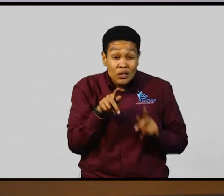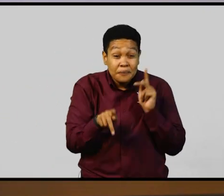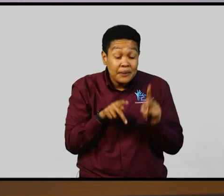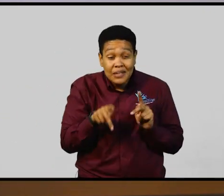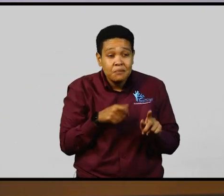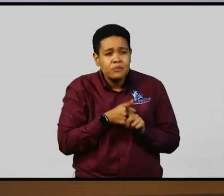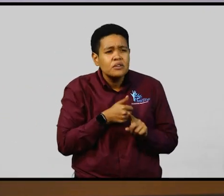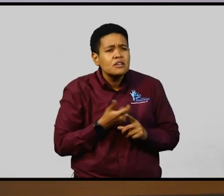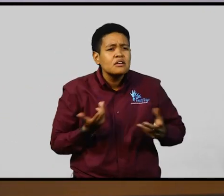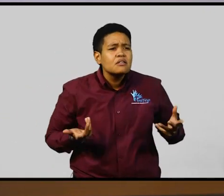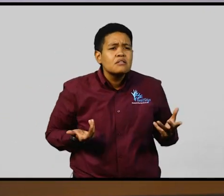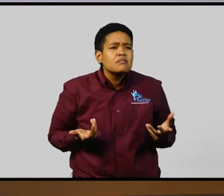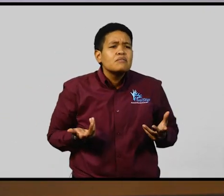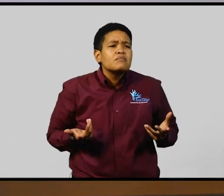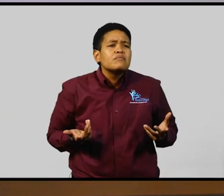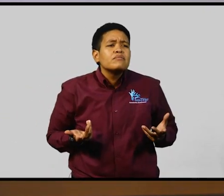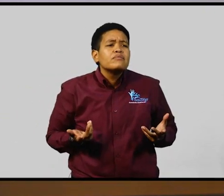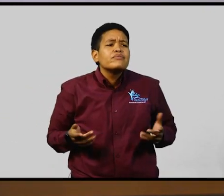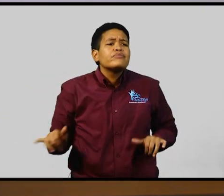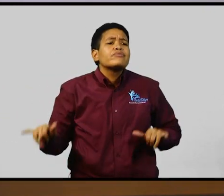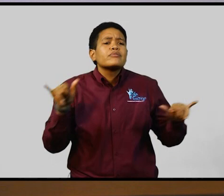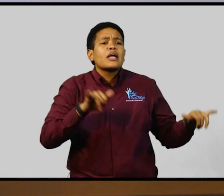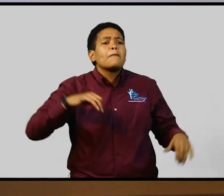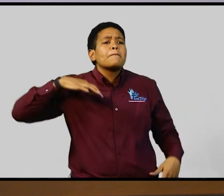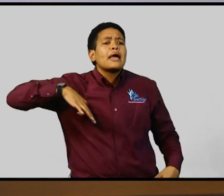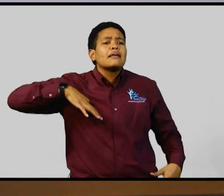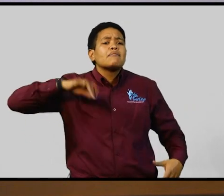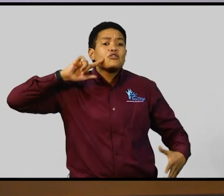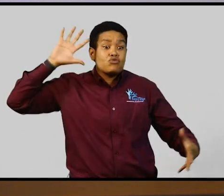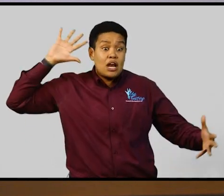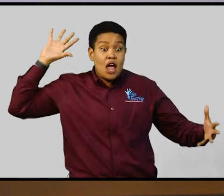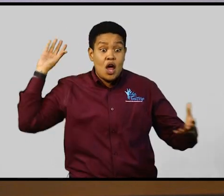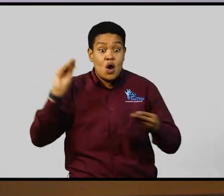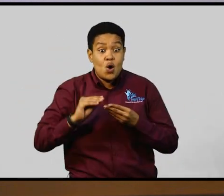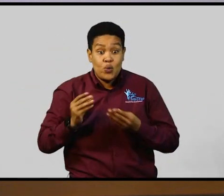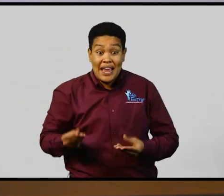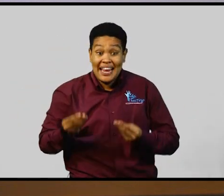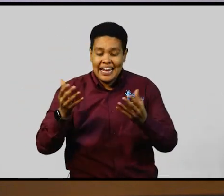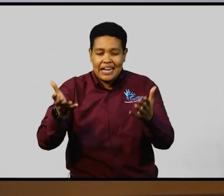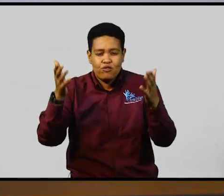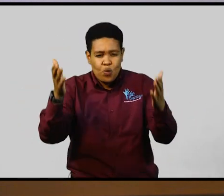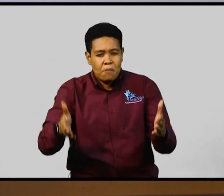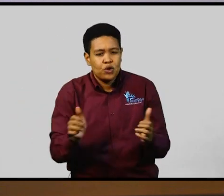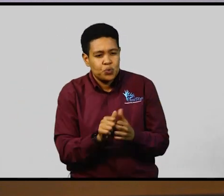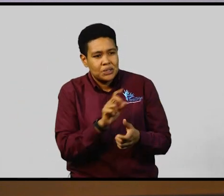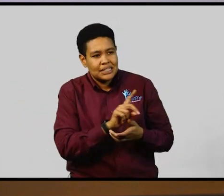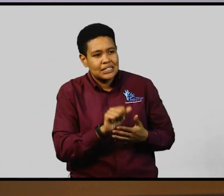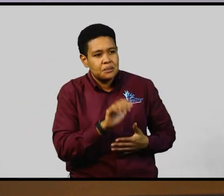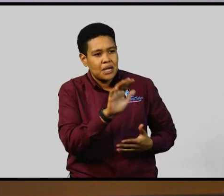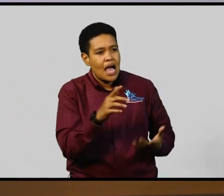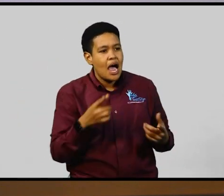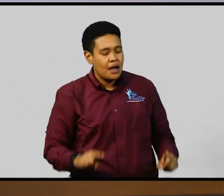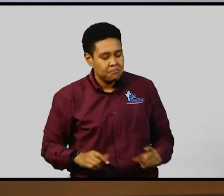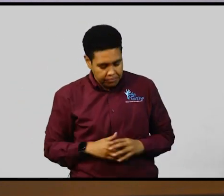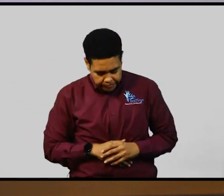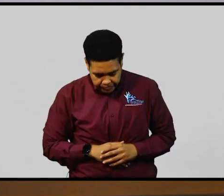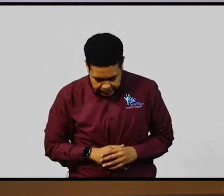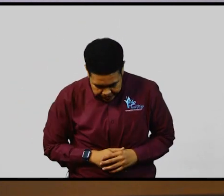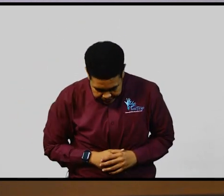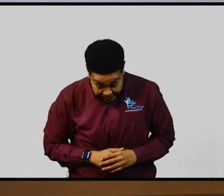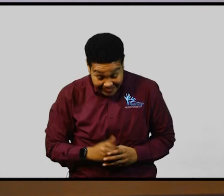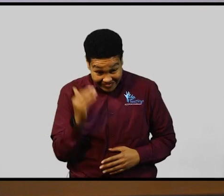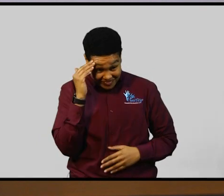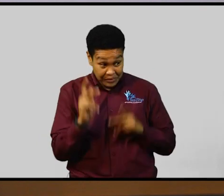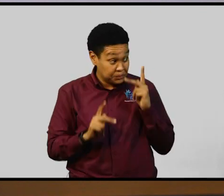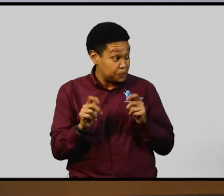that the same benefit is accrued to a person with a disability. And, you know, persons with